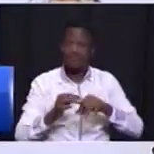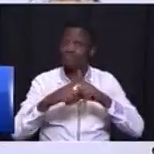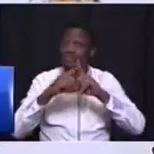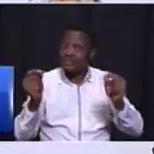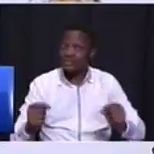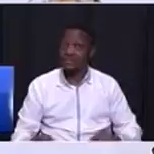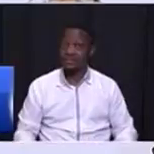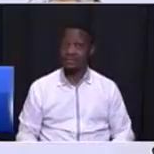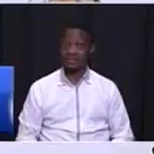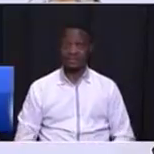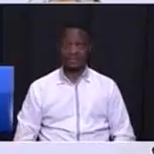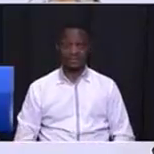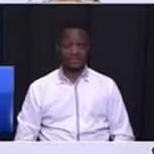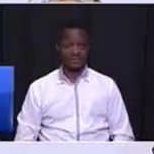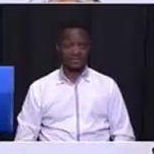in this